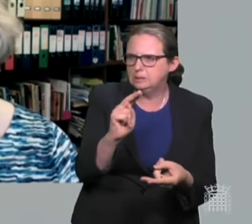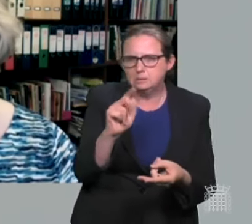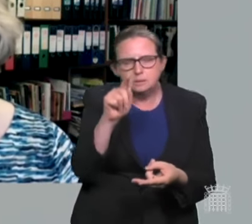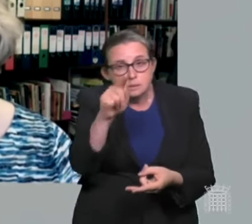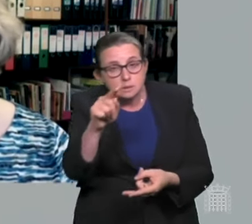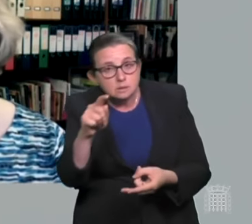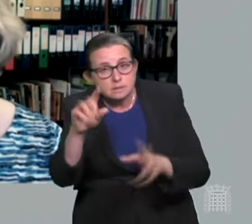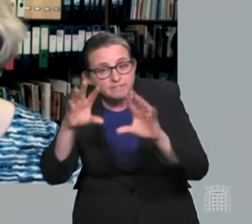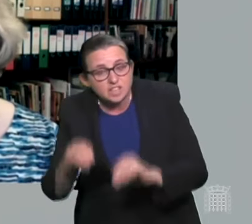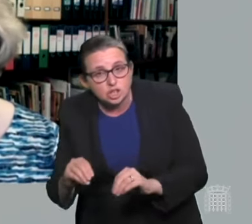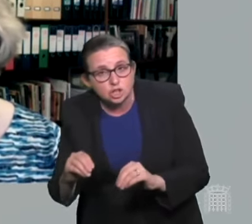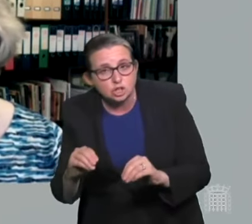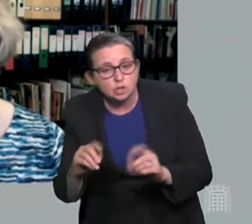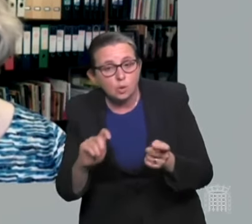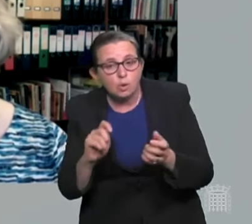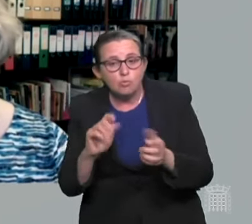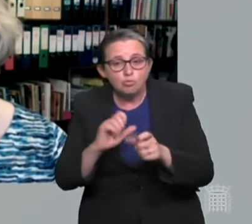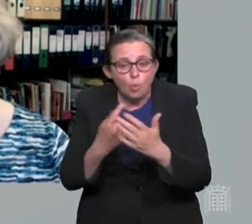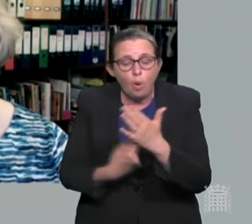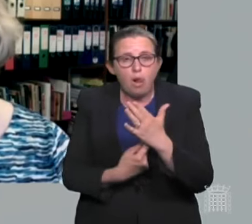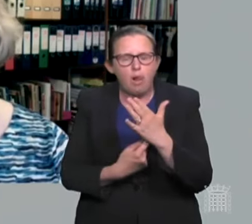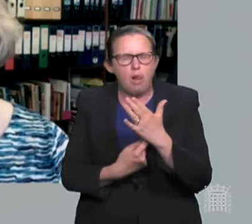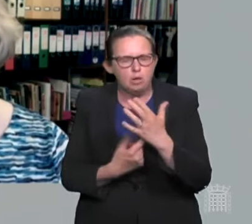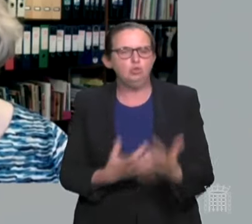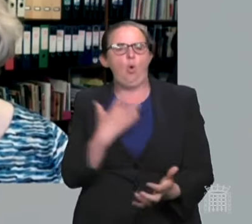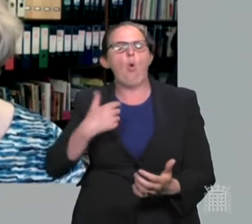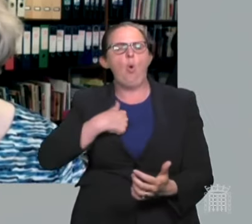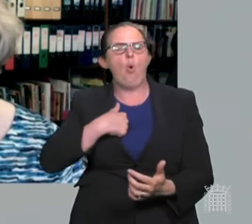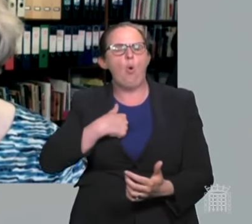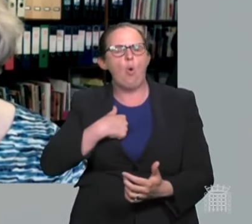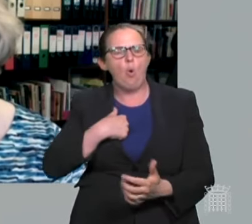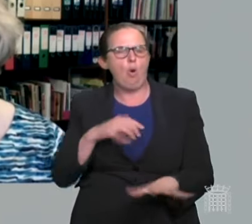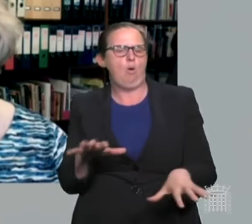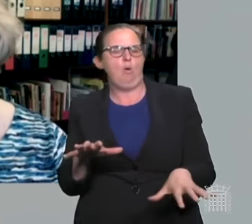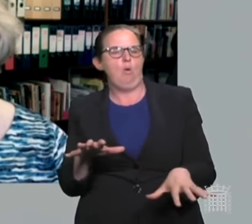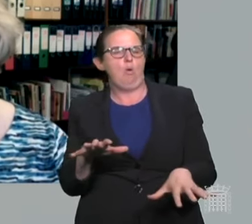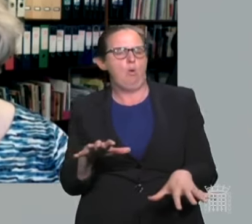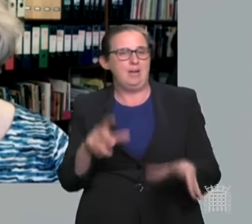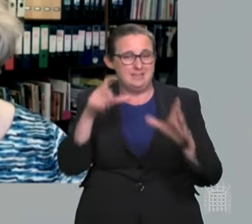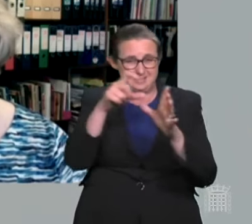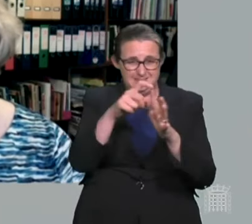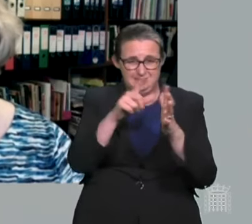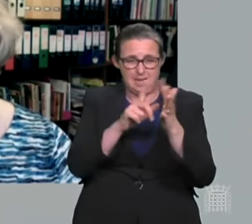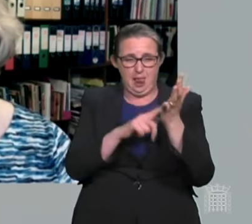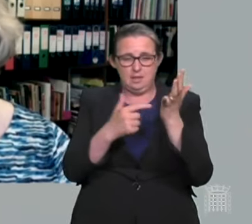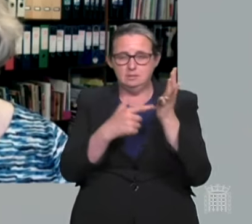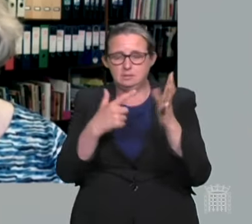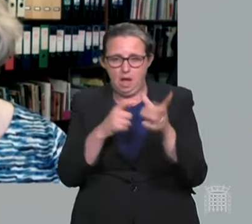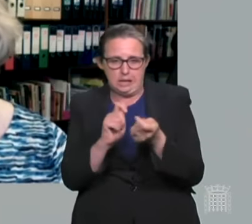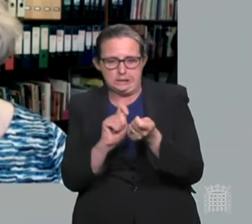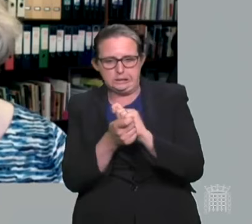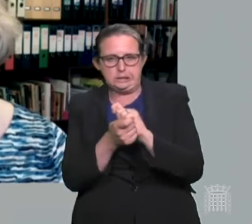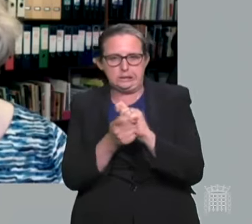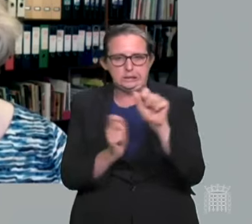measures. The Delta variant, which was allowed into the UK due to the failure of border quarantine, is twice as